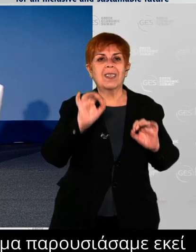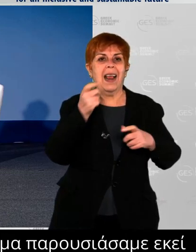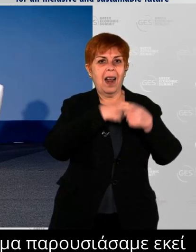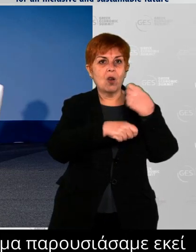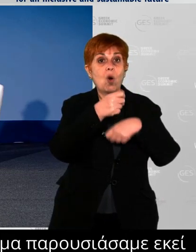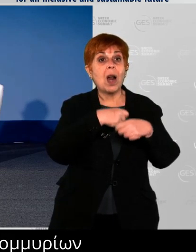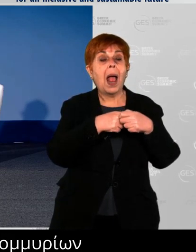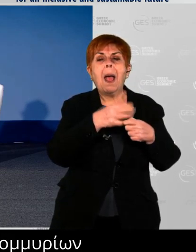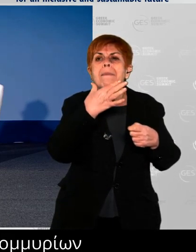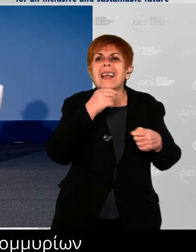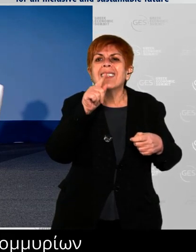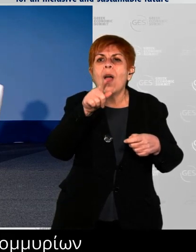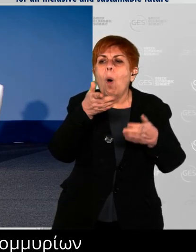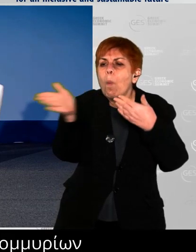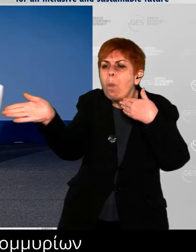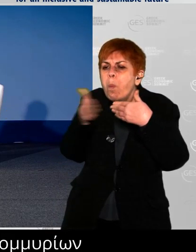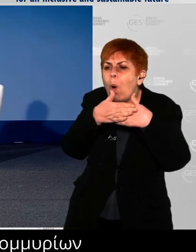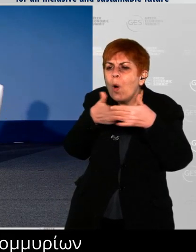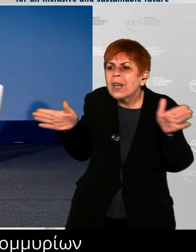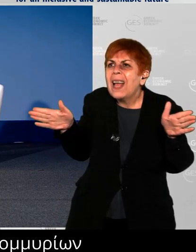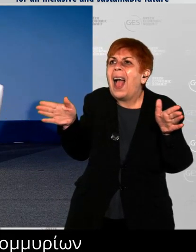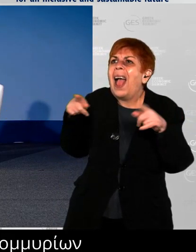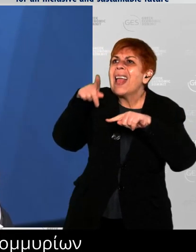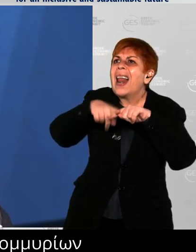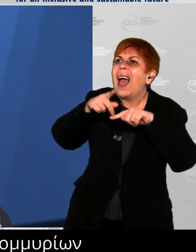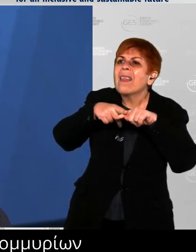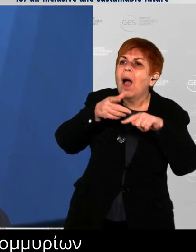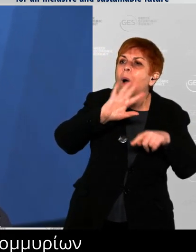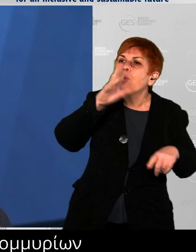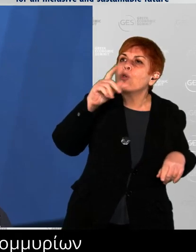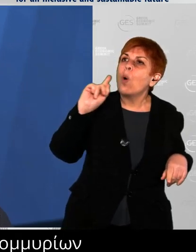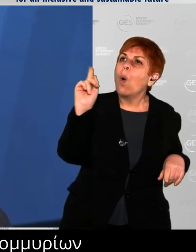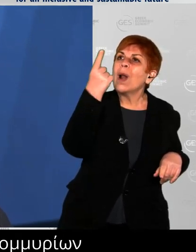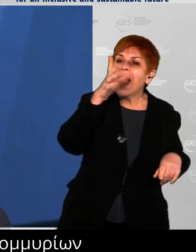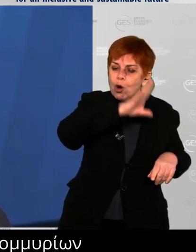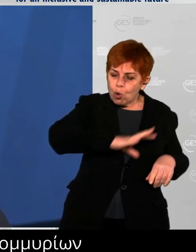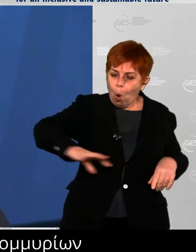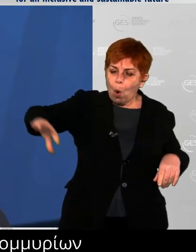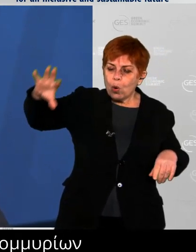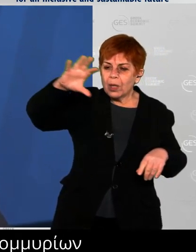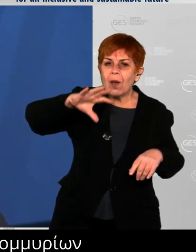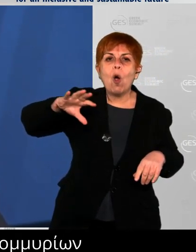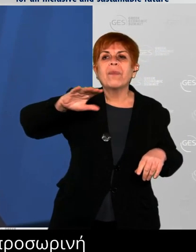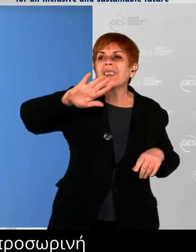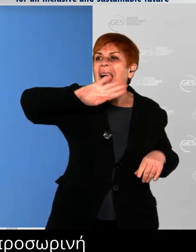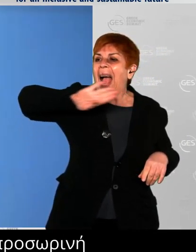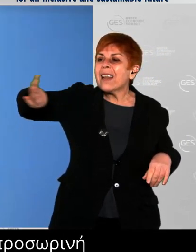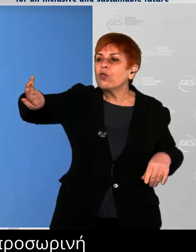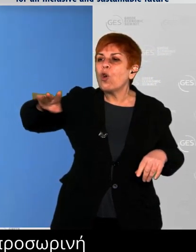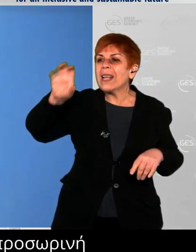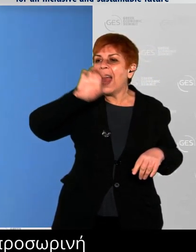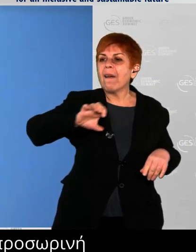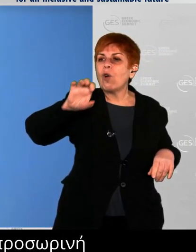market across the Southeastern European region. And nothing illustrates that better than the big new investments from